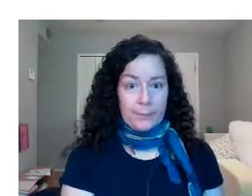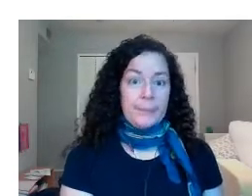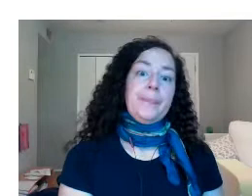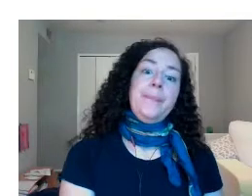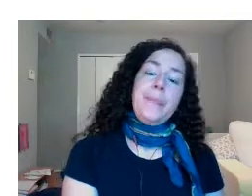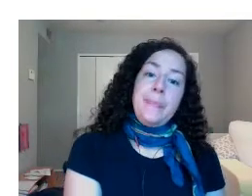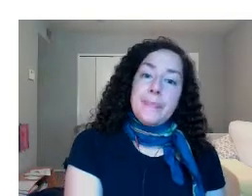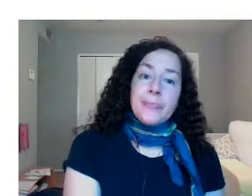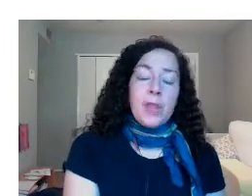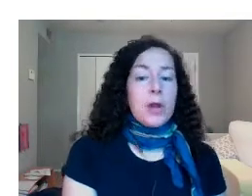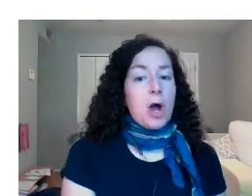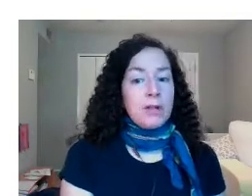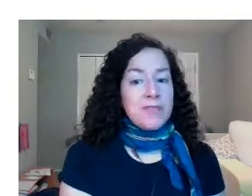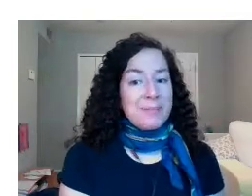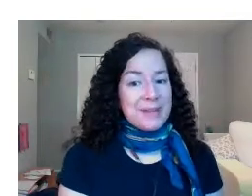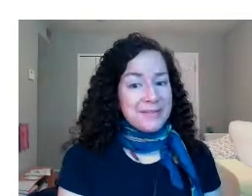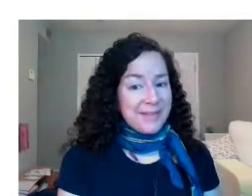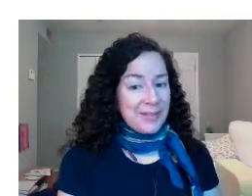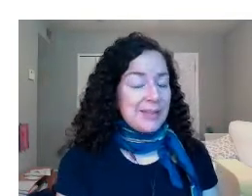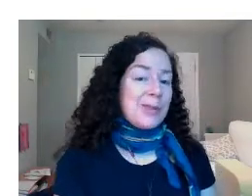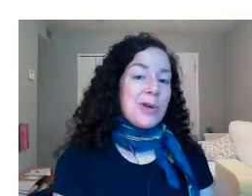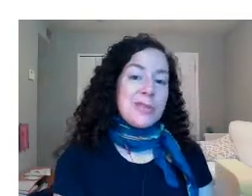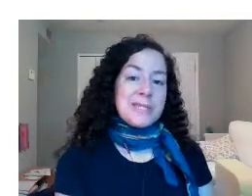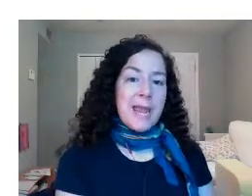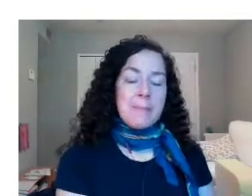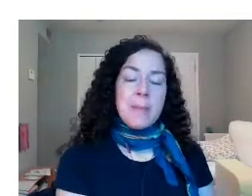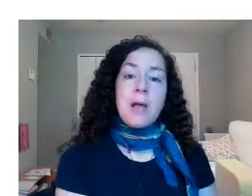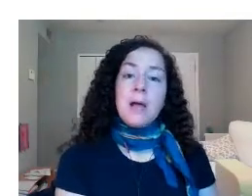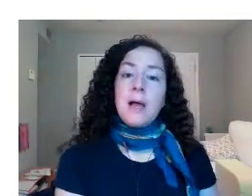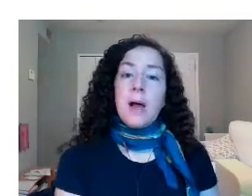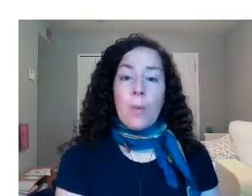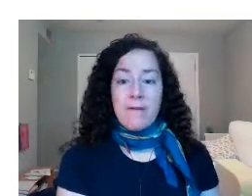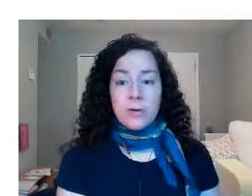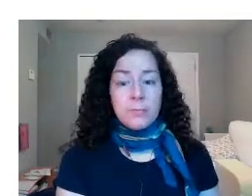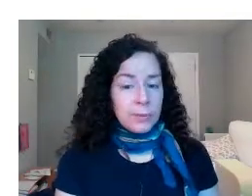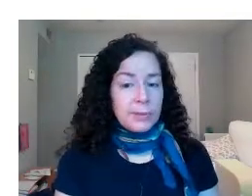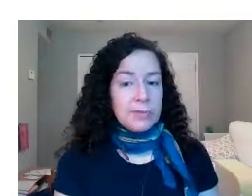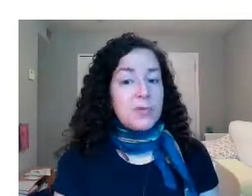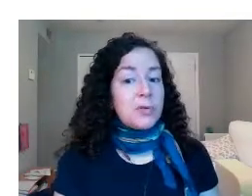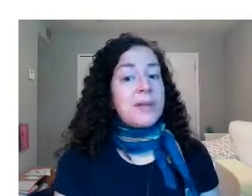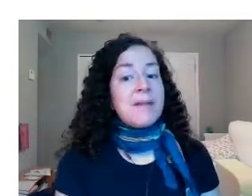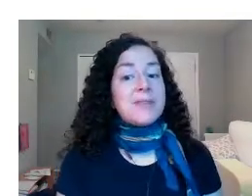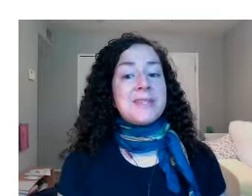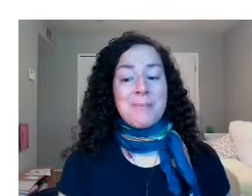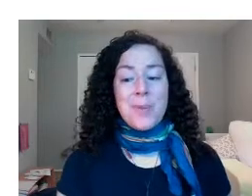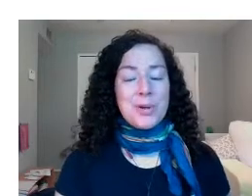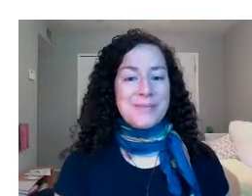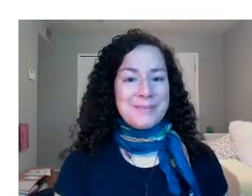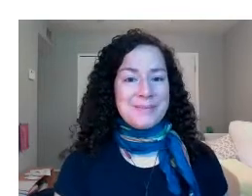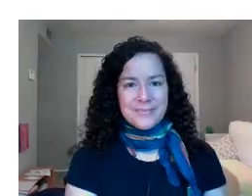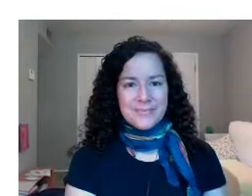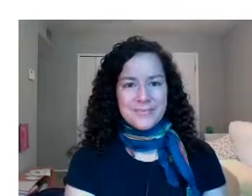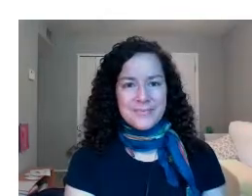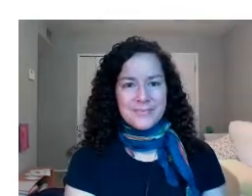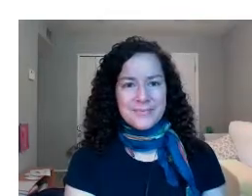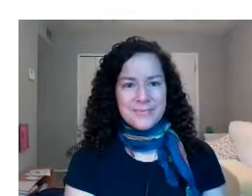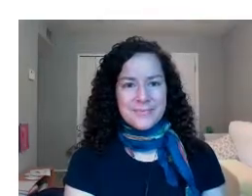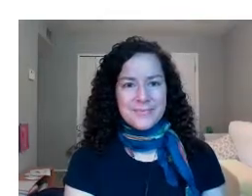not all of them necessarily look the same. However, most of the fruits have the same parts.